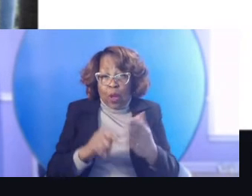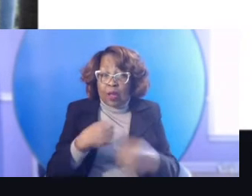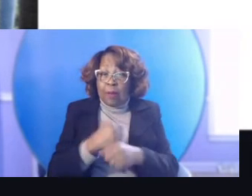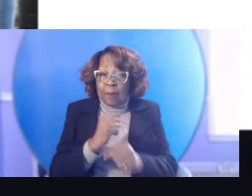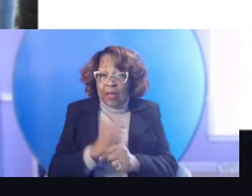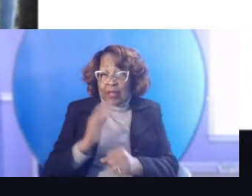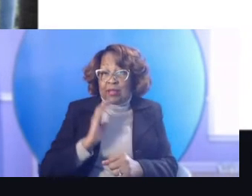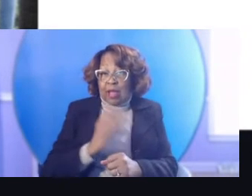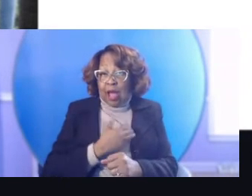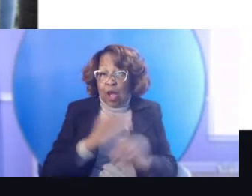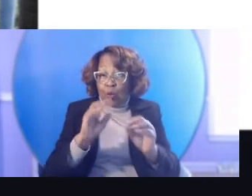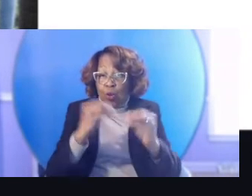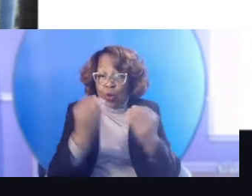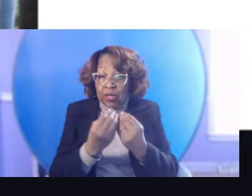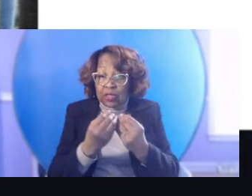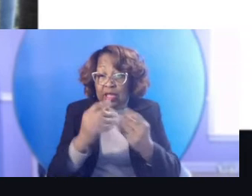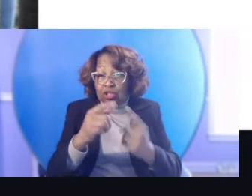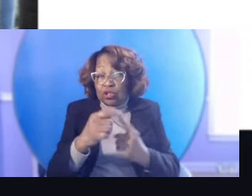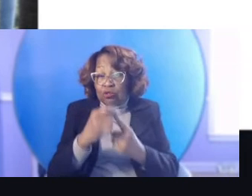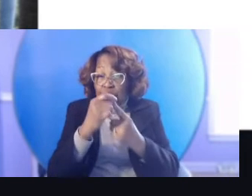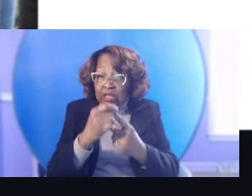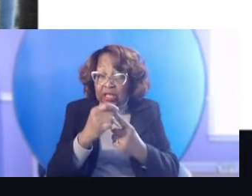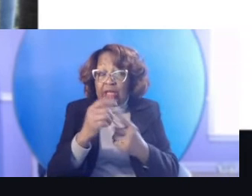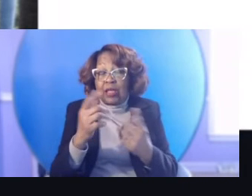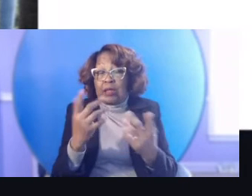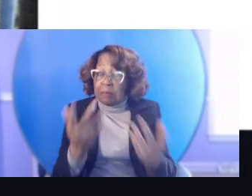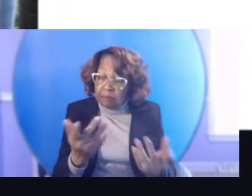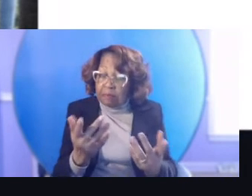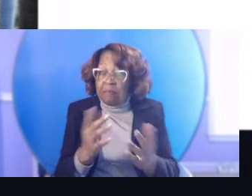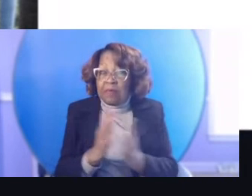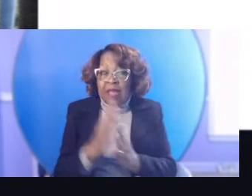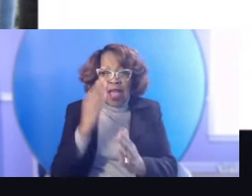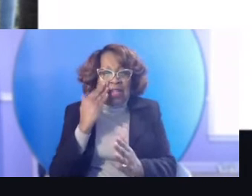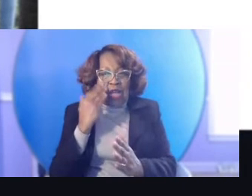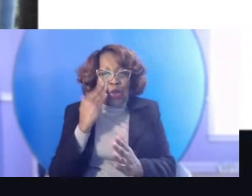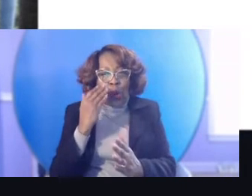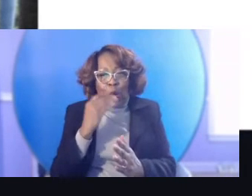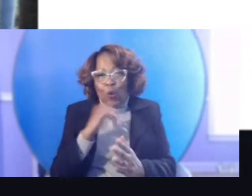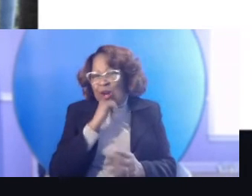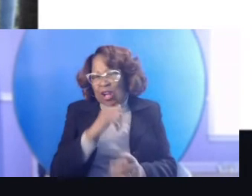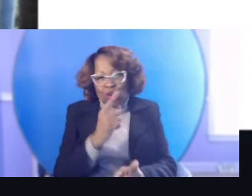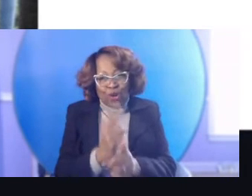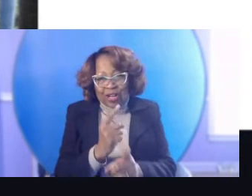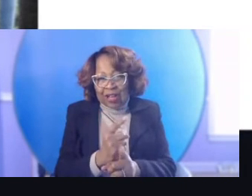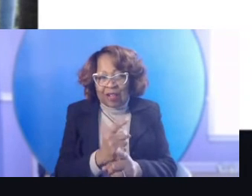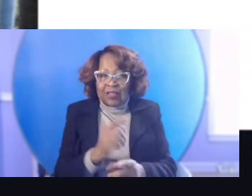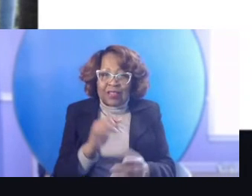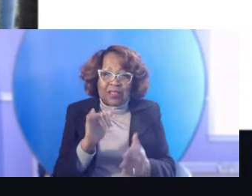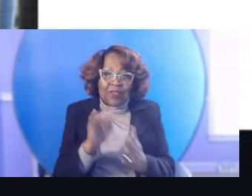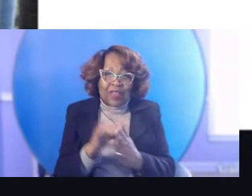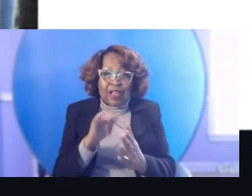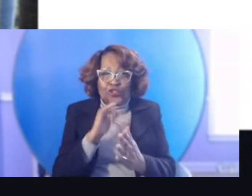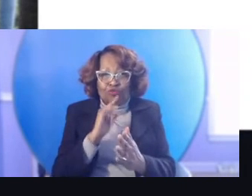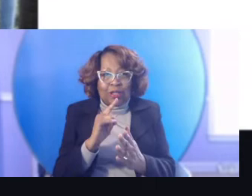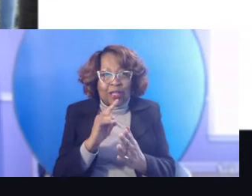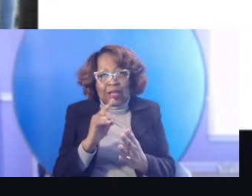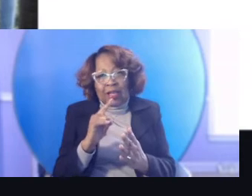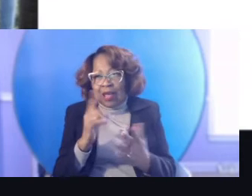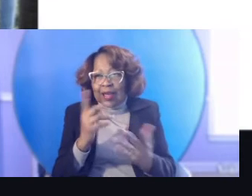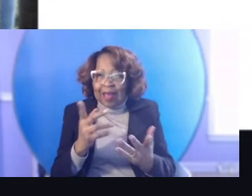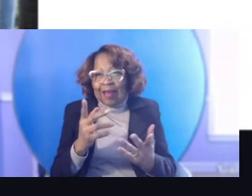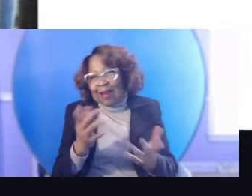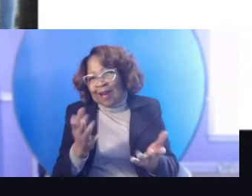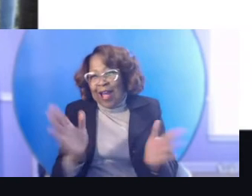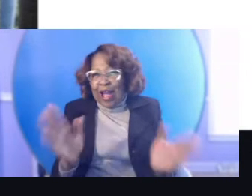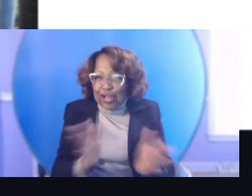organization unique and special. And I know unorthodox is, it's kind of clickbaity. So I got you here to hang out with me. I